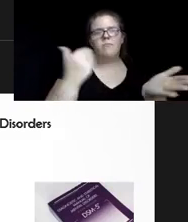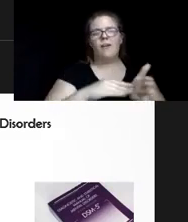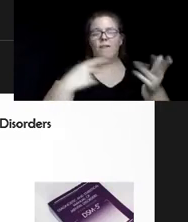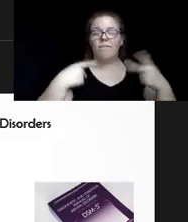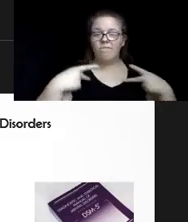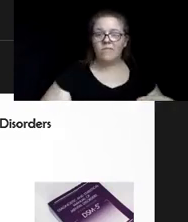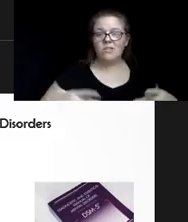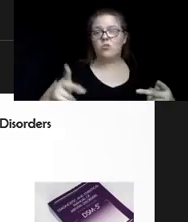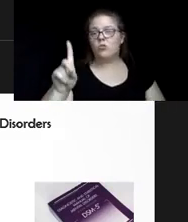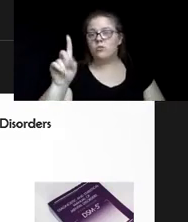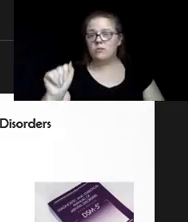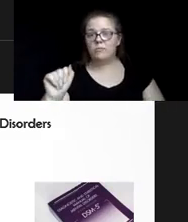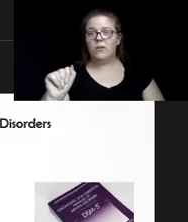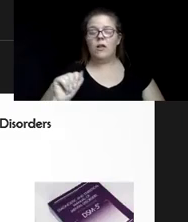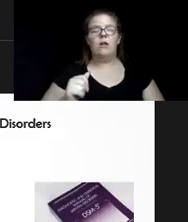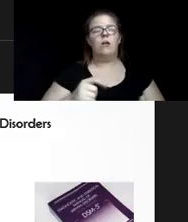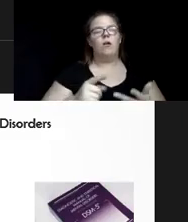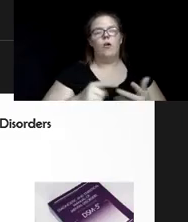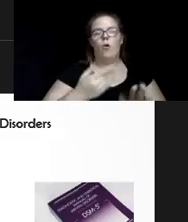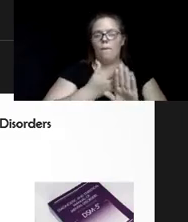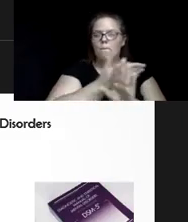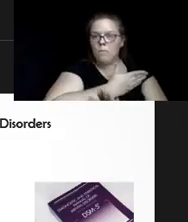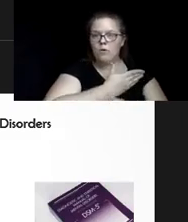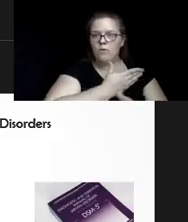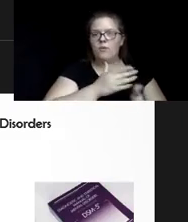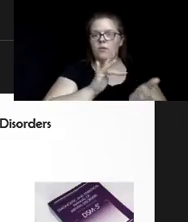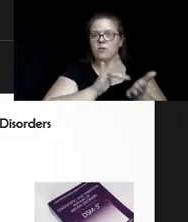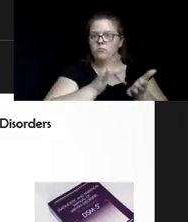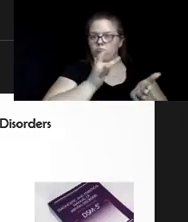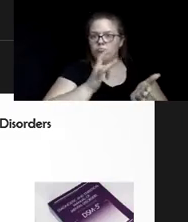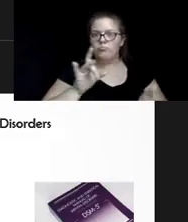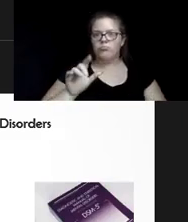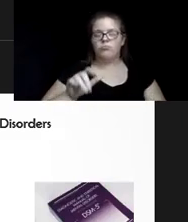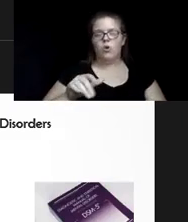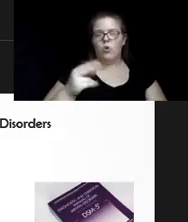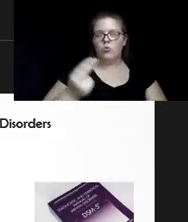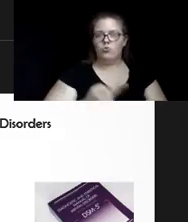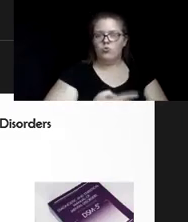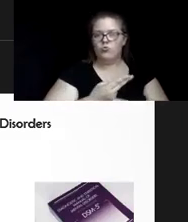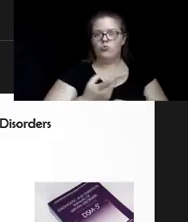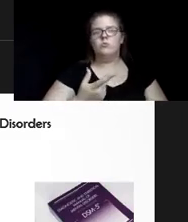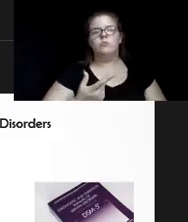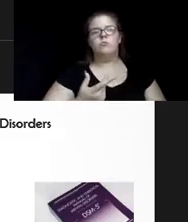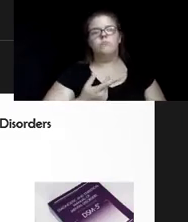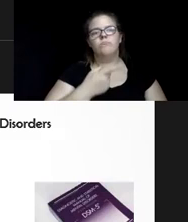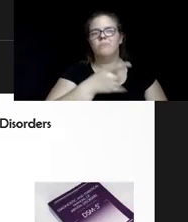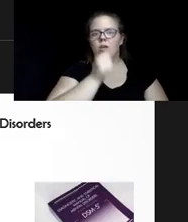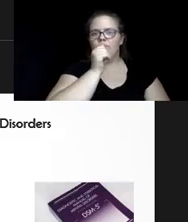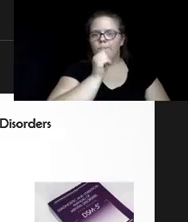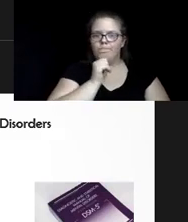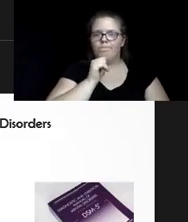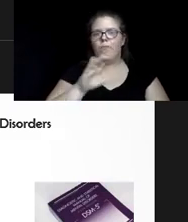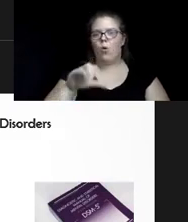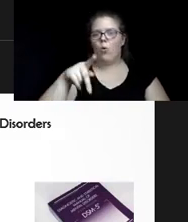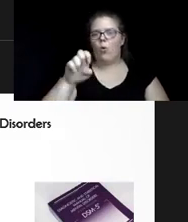factor, and previous substance abuse. So if somebody coped with their losses and stress by using substances in the past, they may